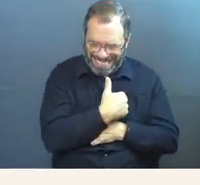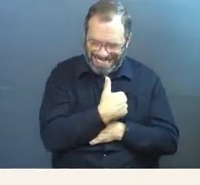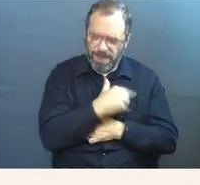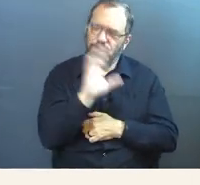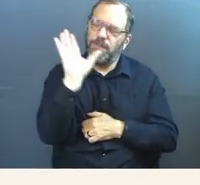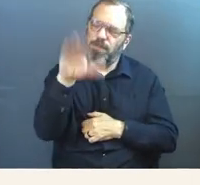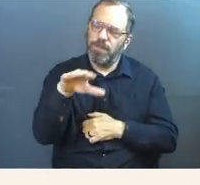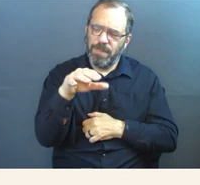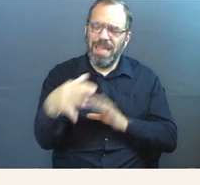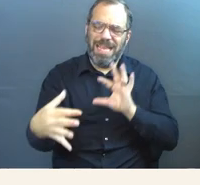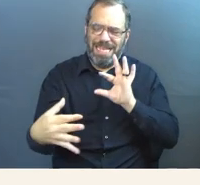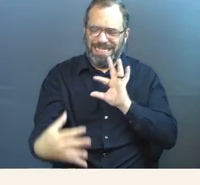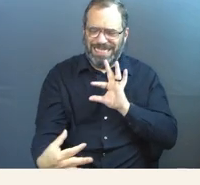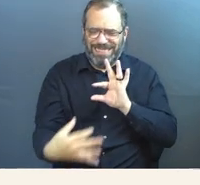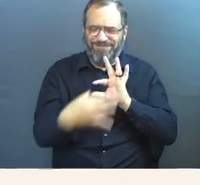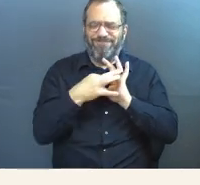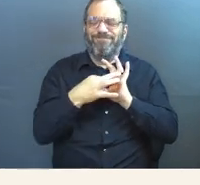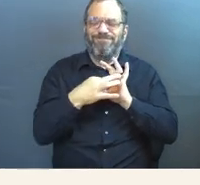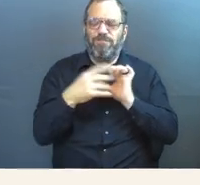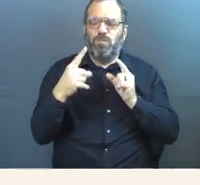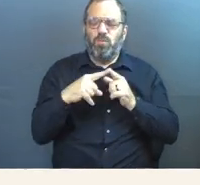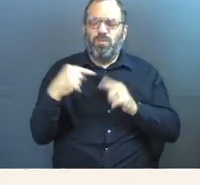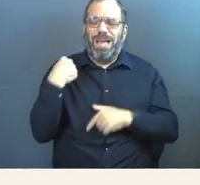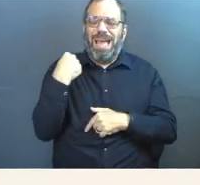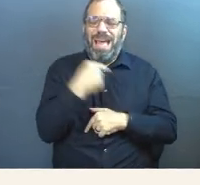So, Lord, would you connect them to us right now?